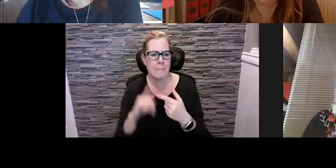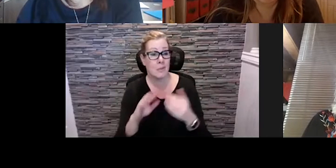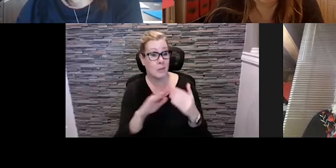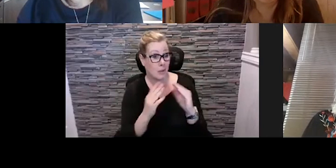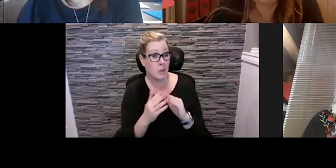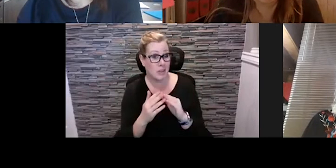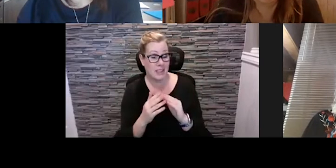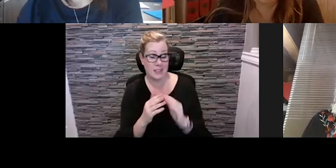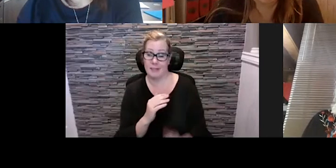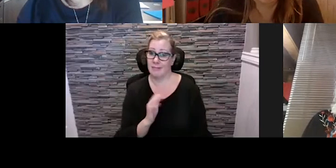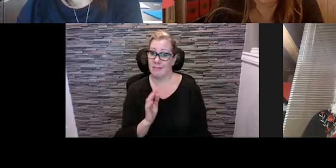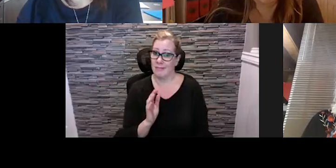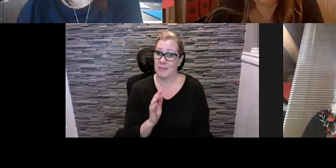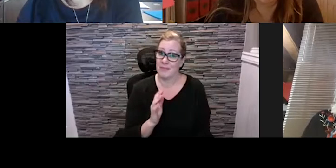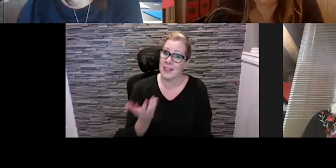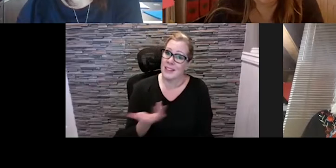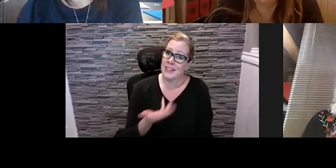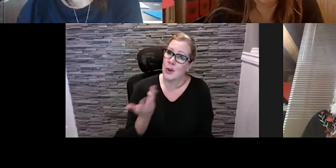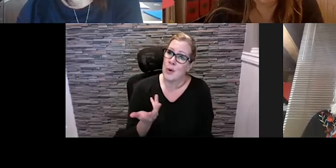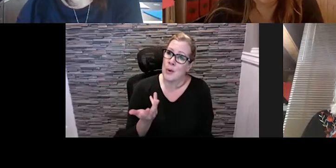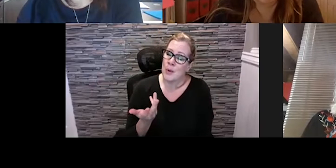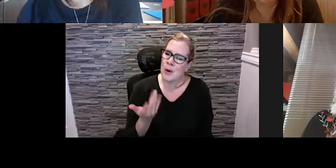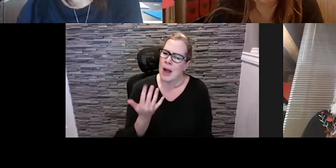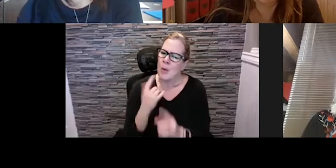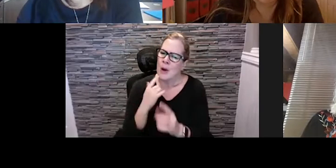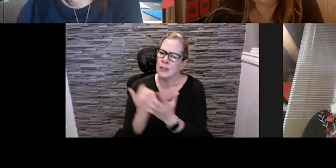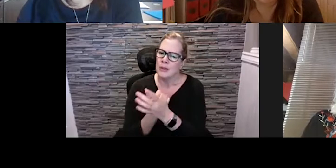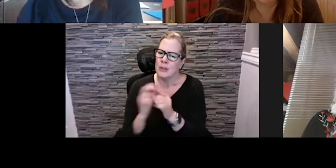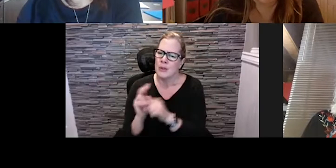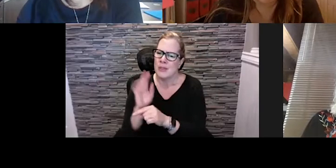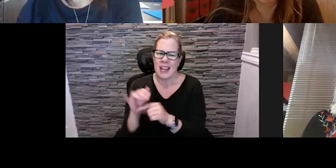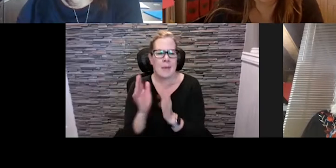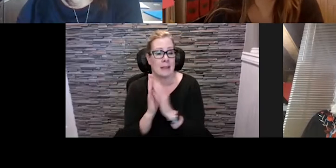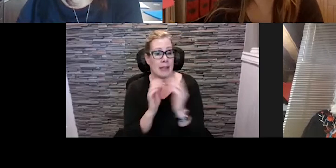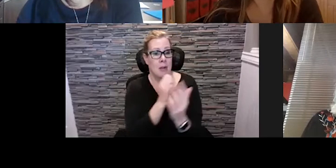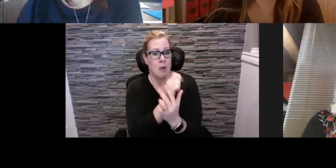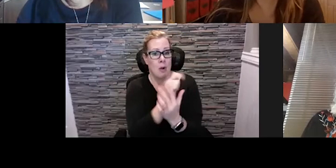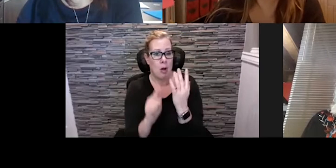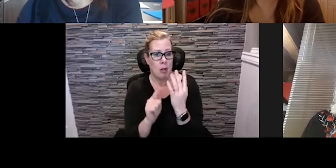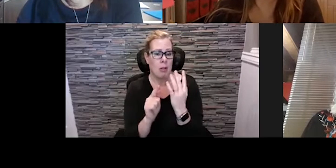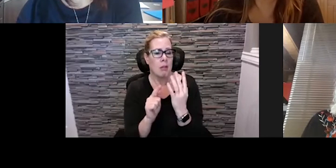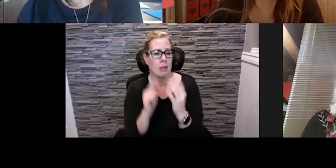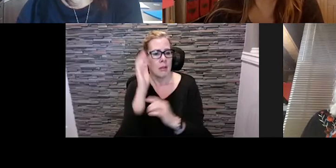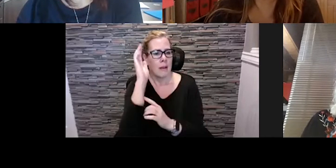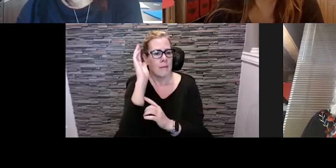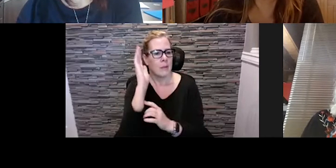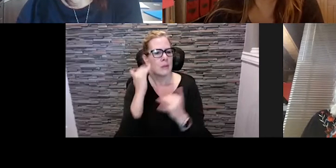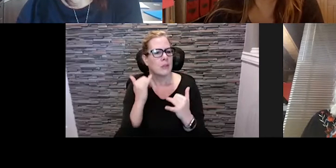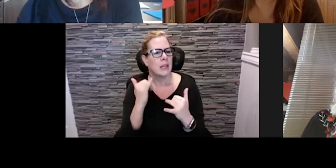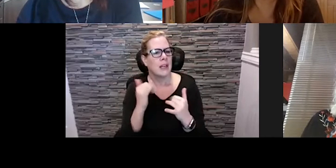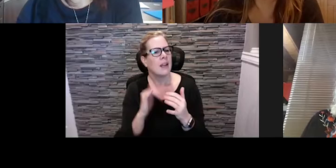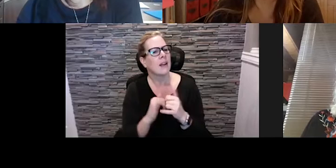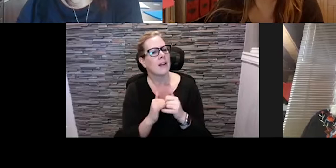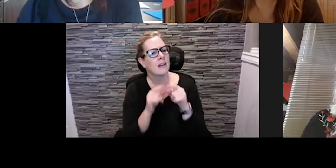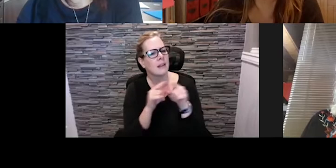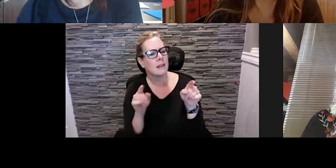kind of bouncing off that I'd ask all of the panelists, you know. So, you do you